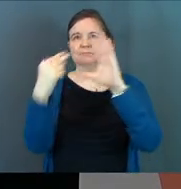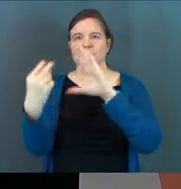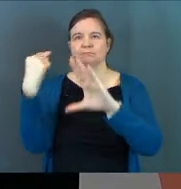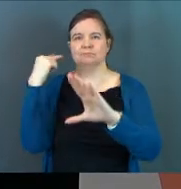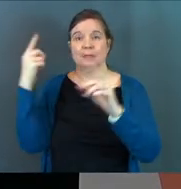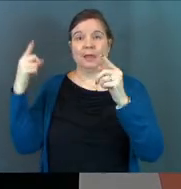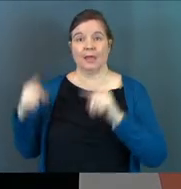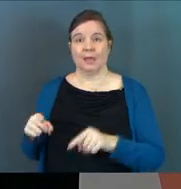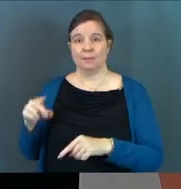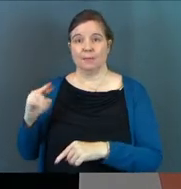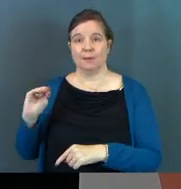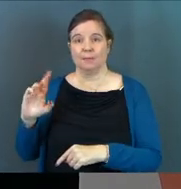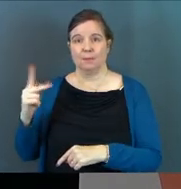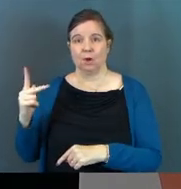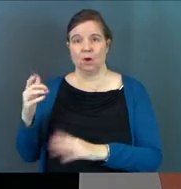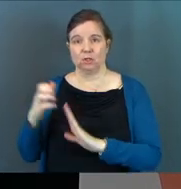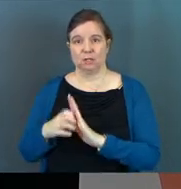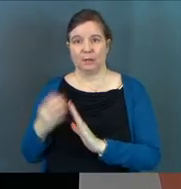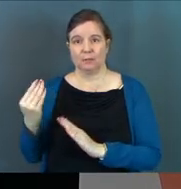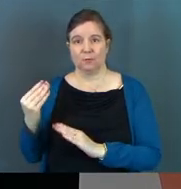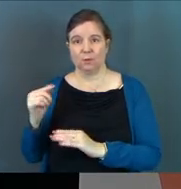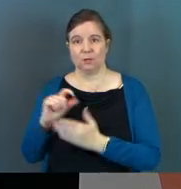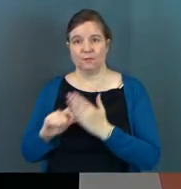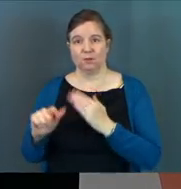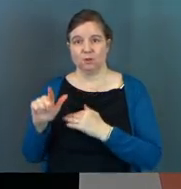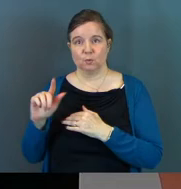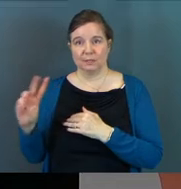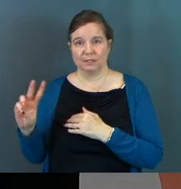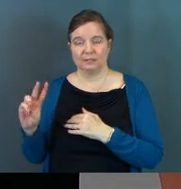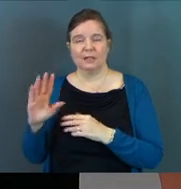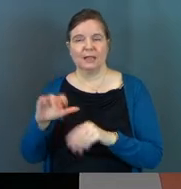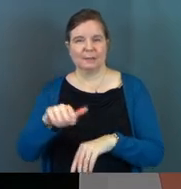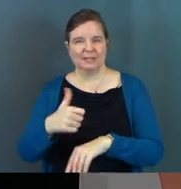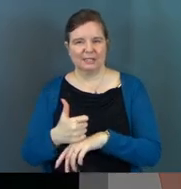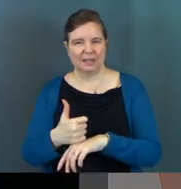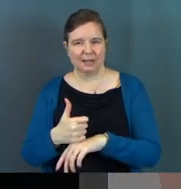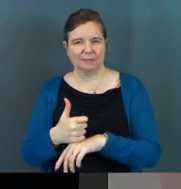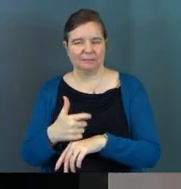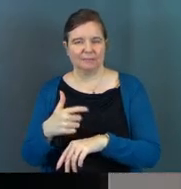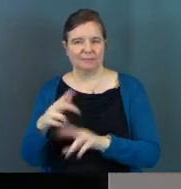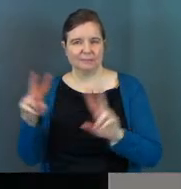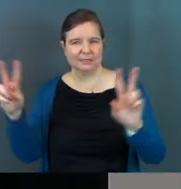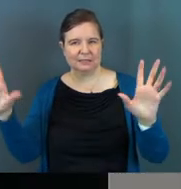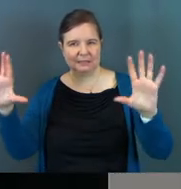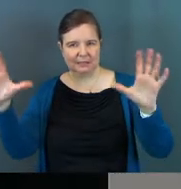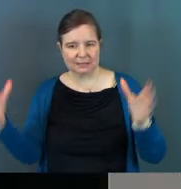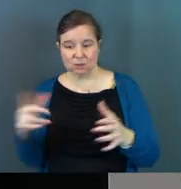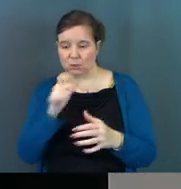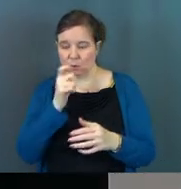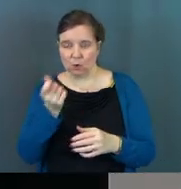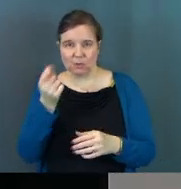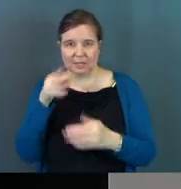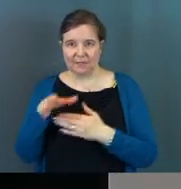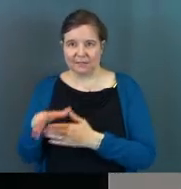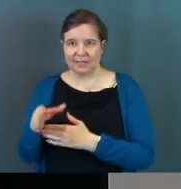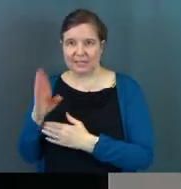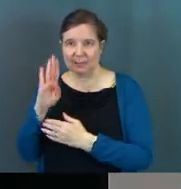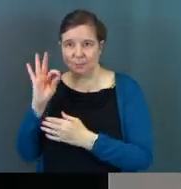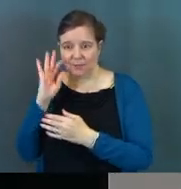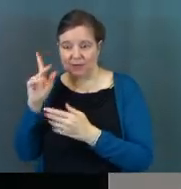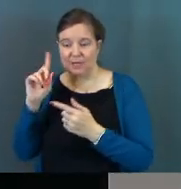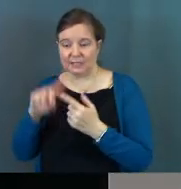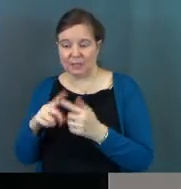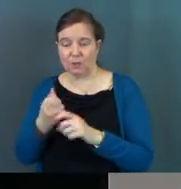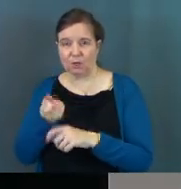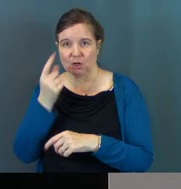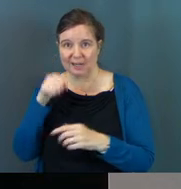happens in Mark chapter 14, verse 26. And let me set the scene for you because we won't understand the fish breakfast until